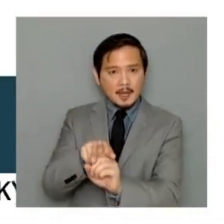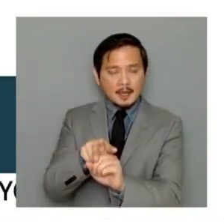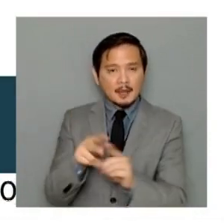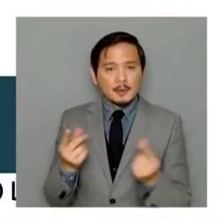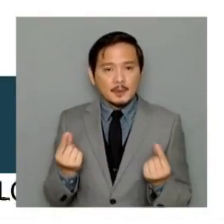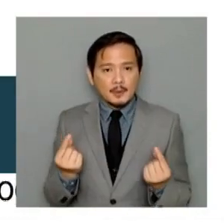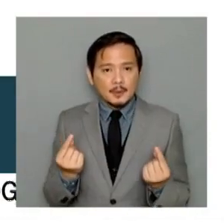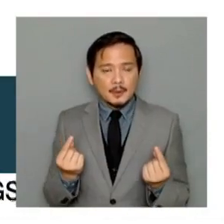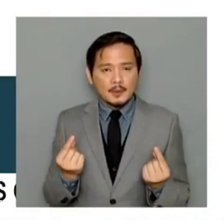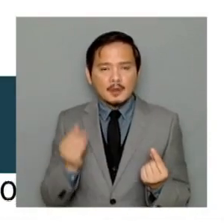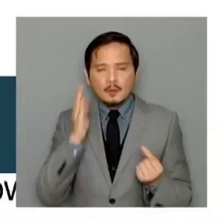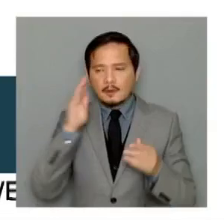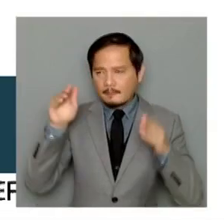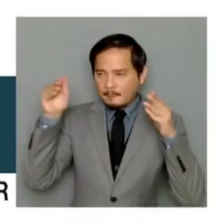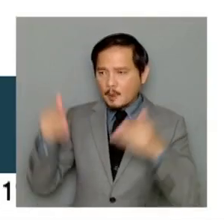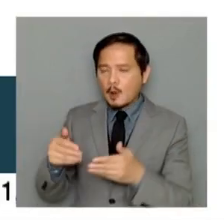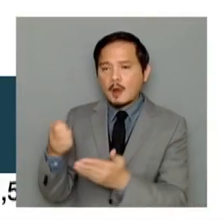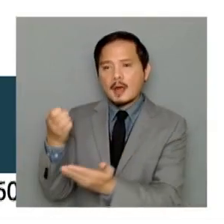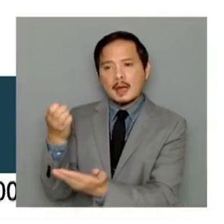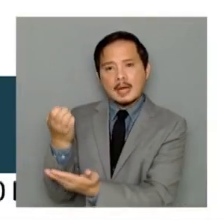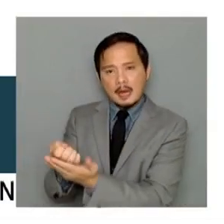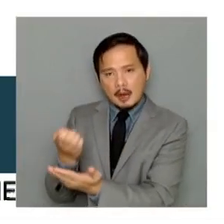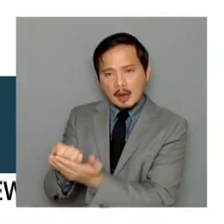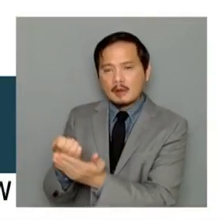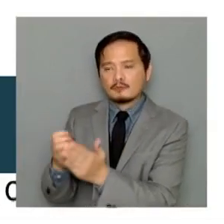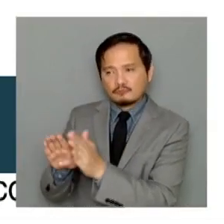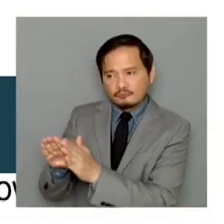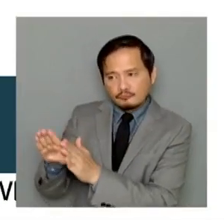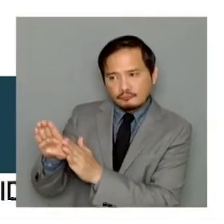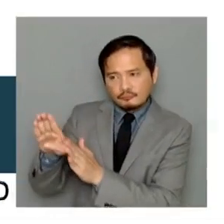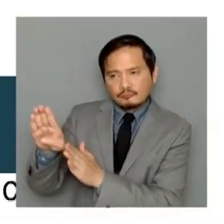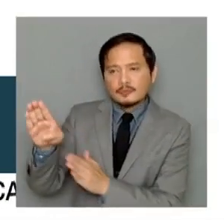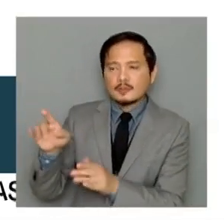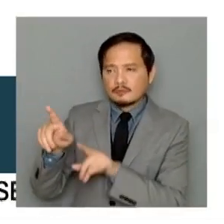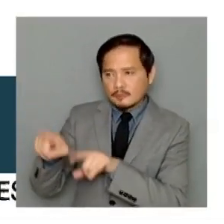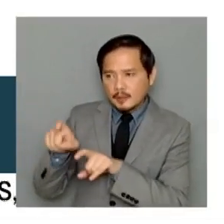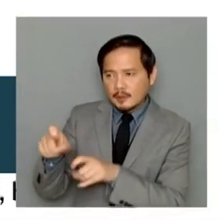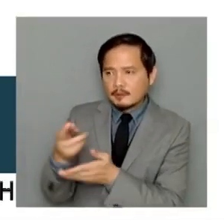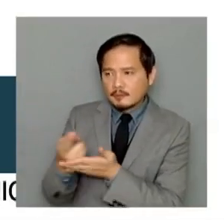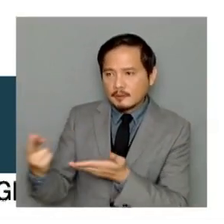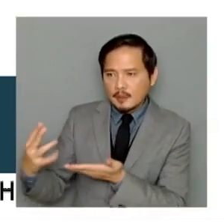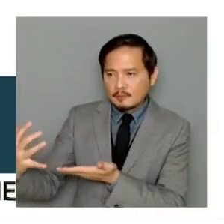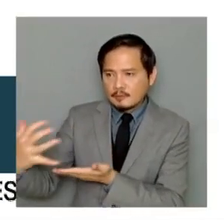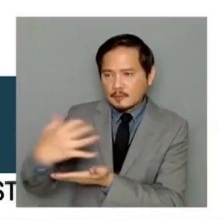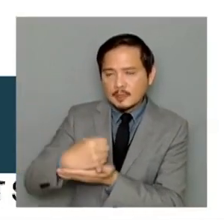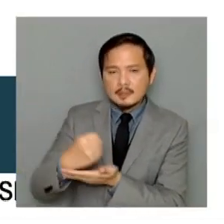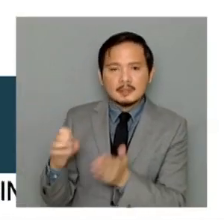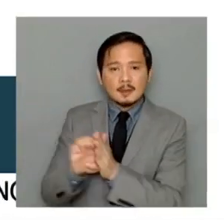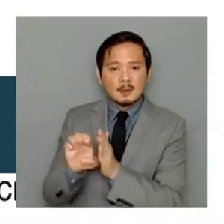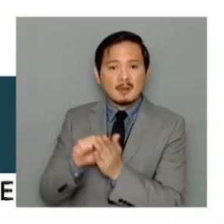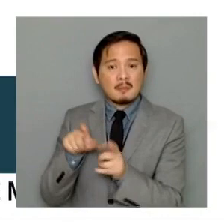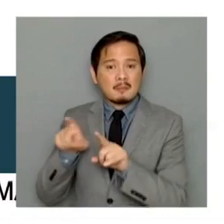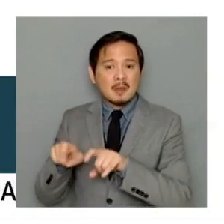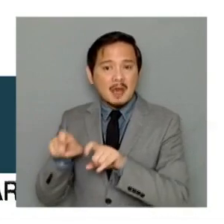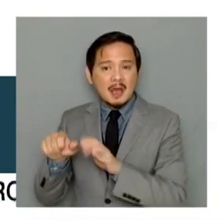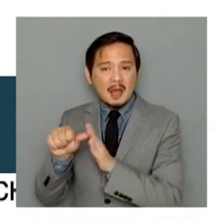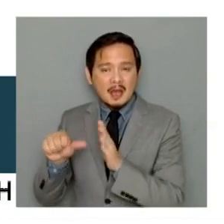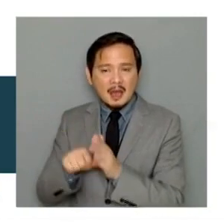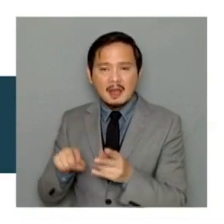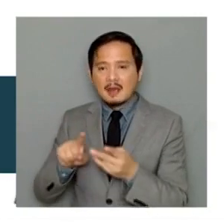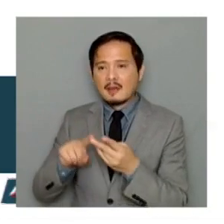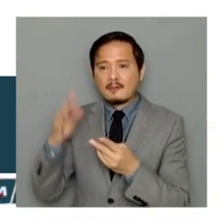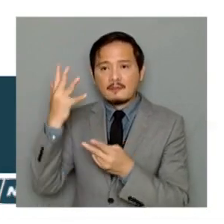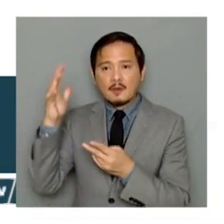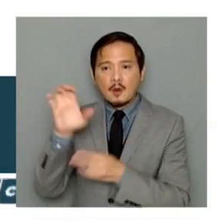economic and natural resource laws, such as the Mining Act of 1995 and the Forest Code and the Fisheries